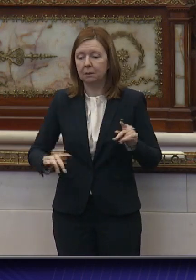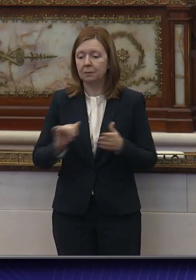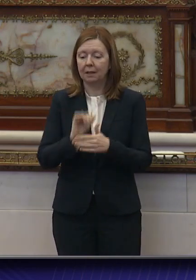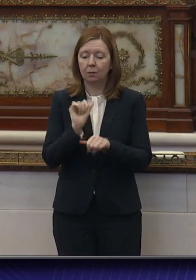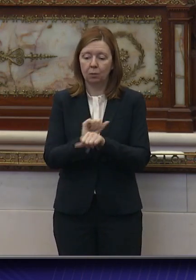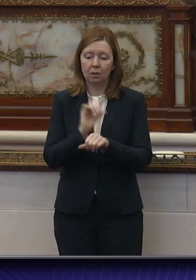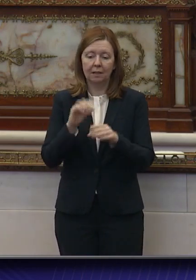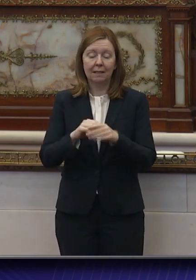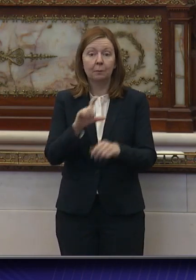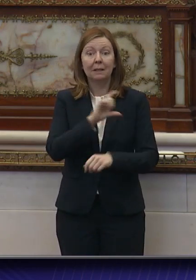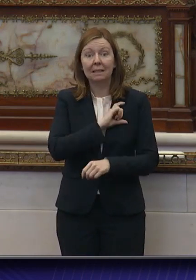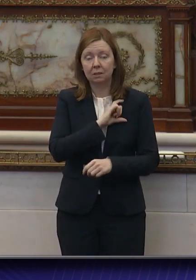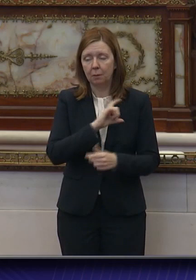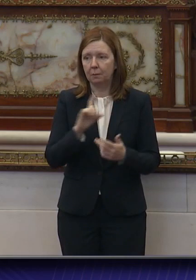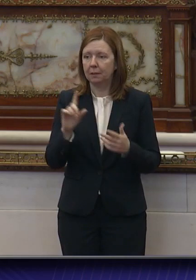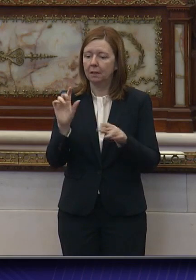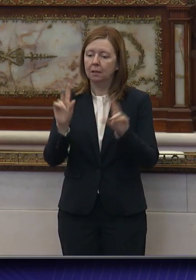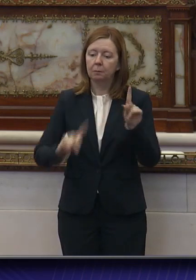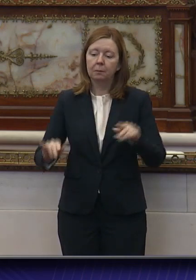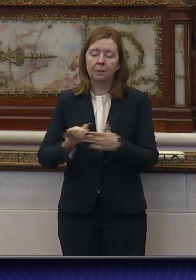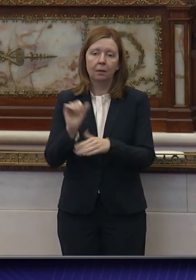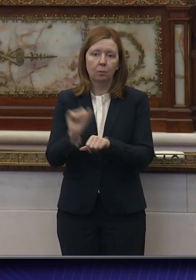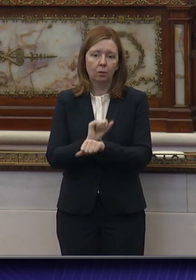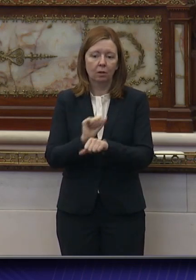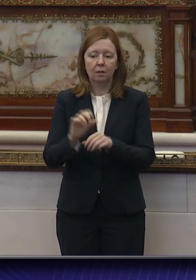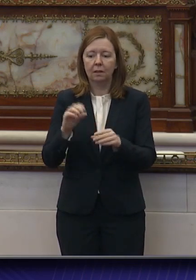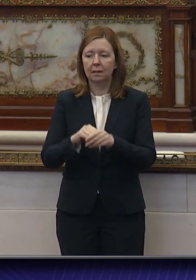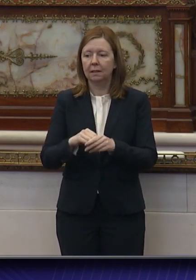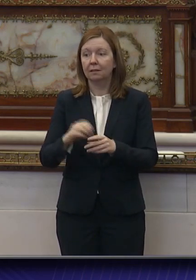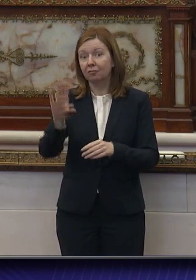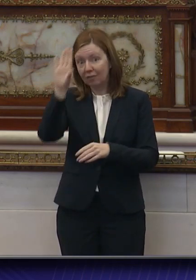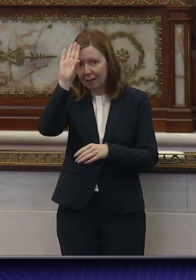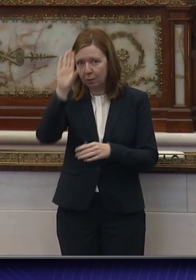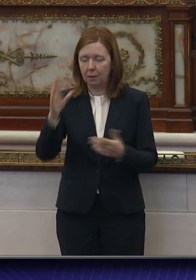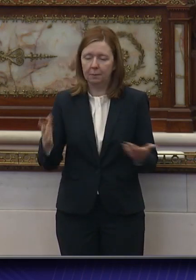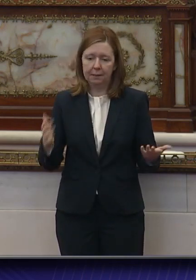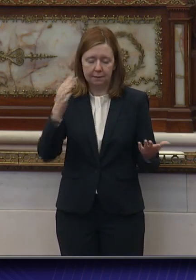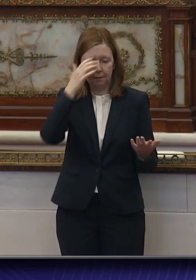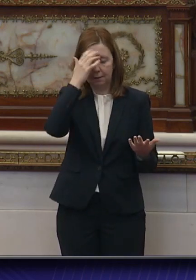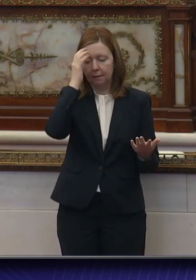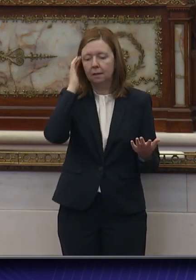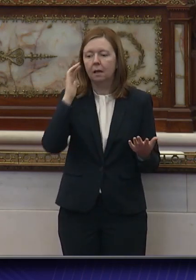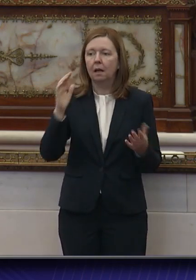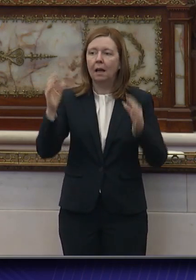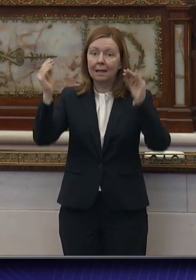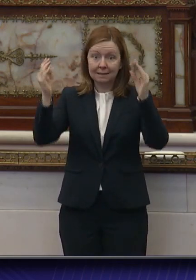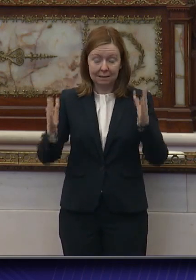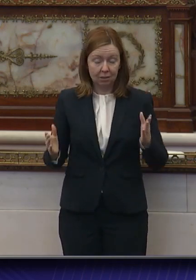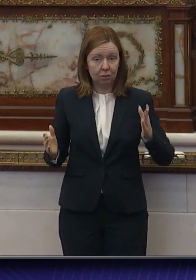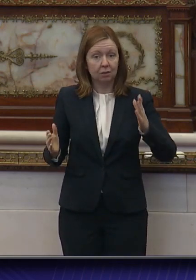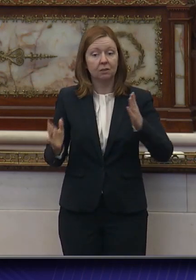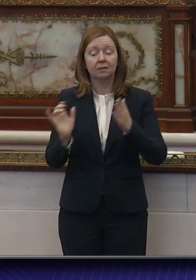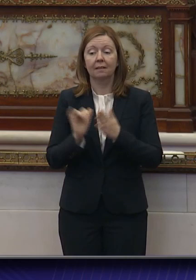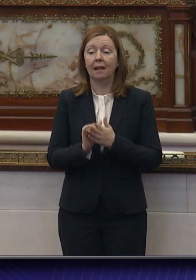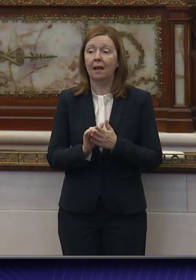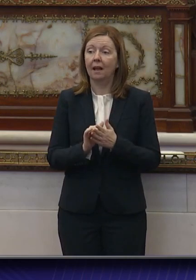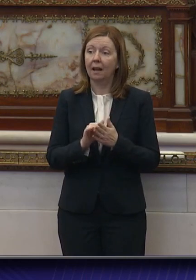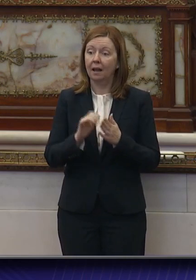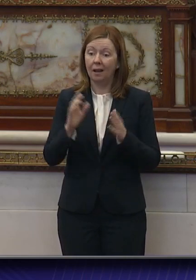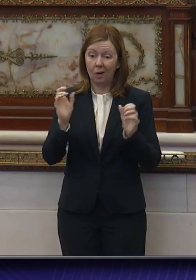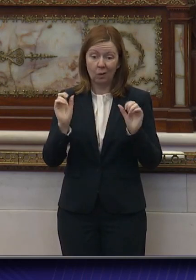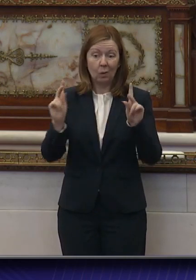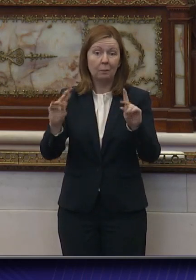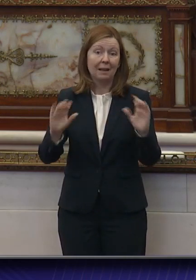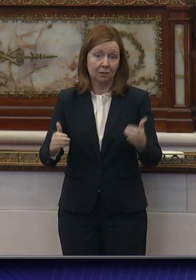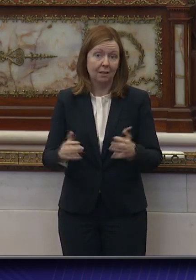work in the police department. People that work in the fire department. And teachers that are going back